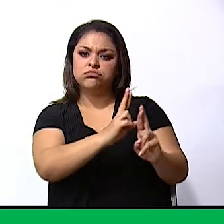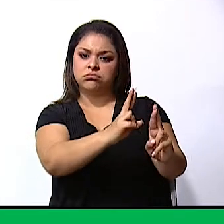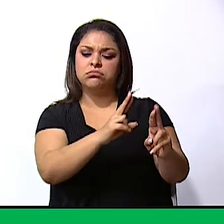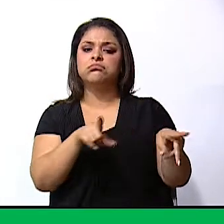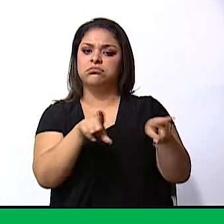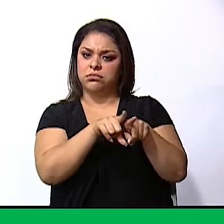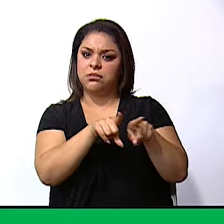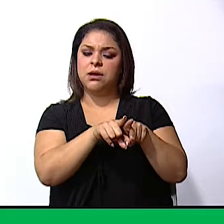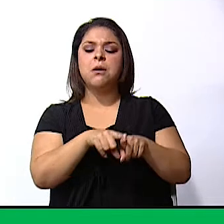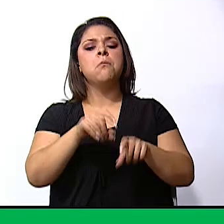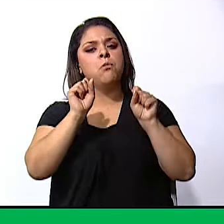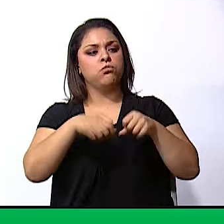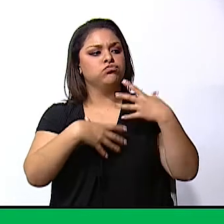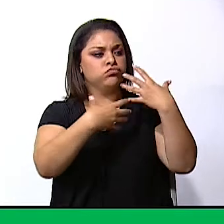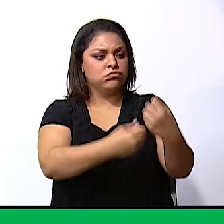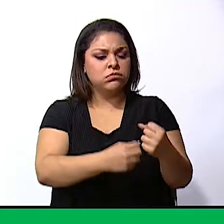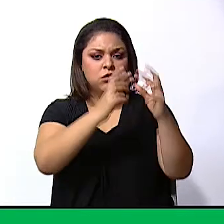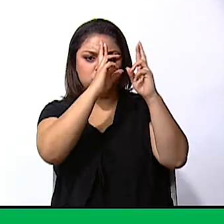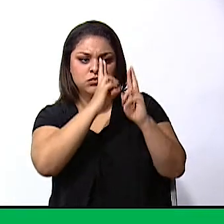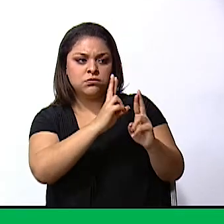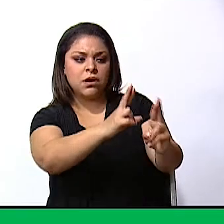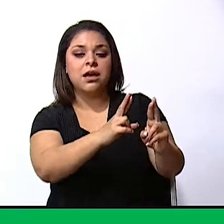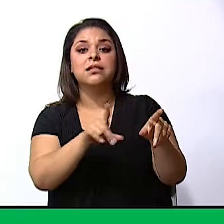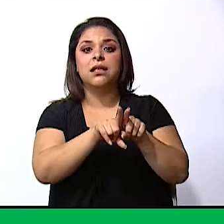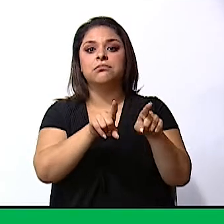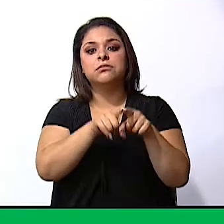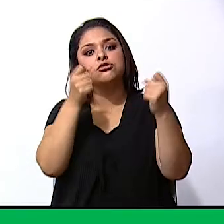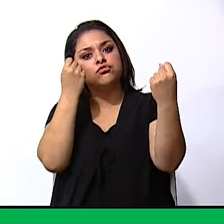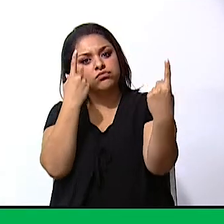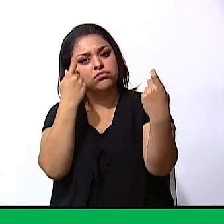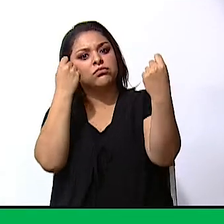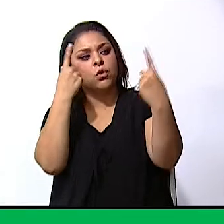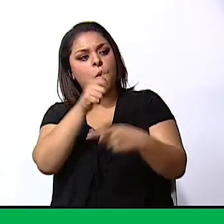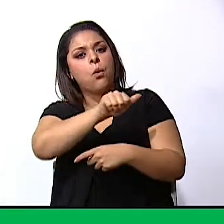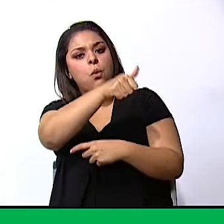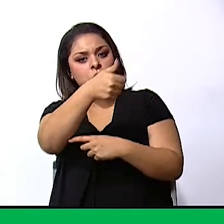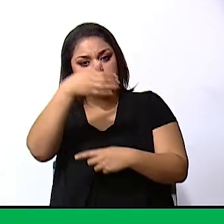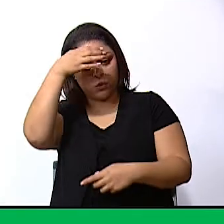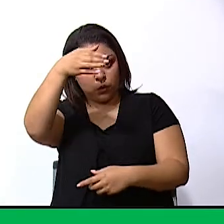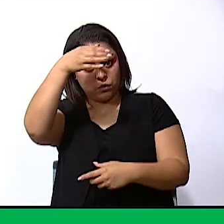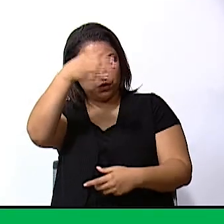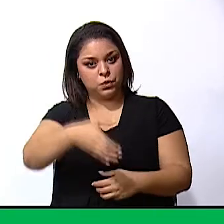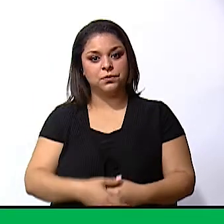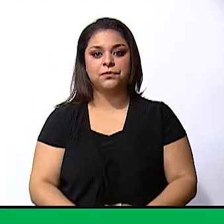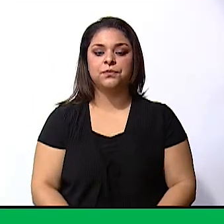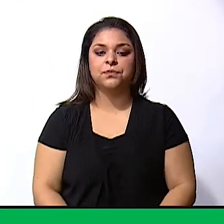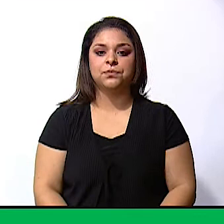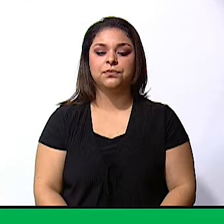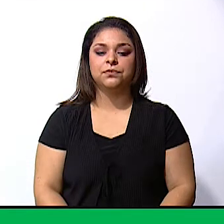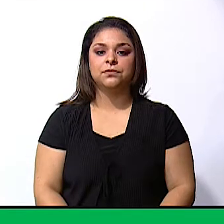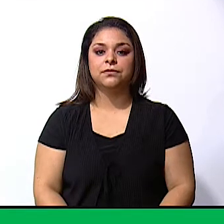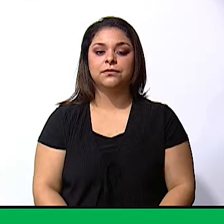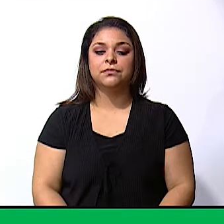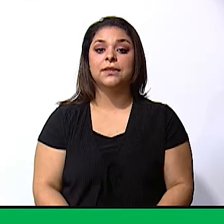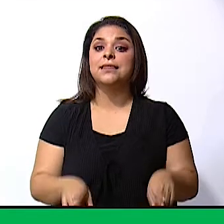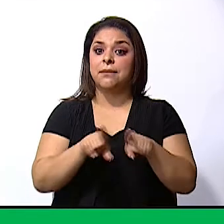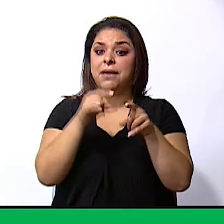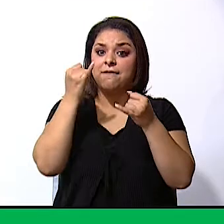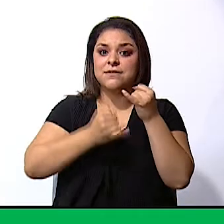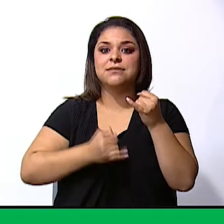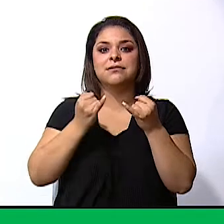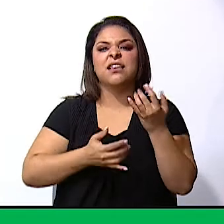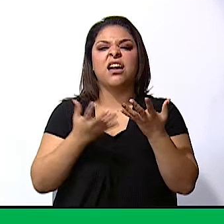can trust respect and understand other cultures others finally diversity